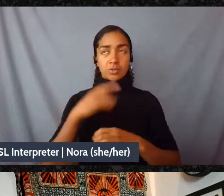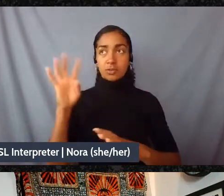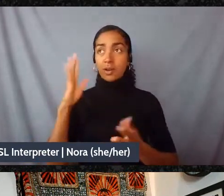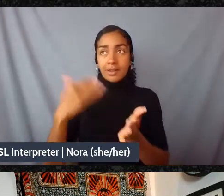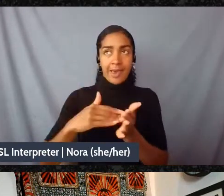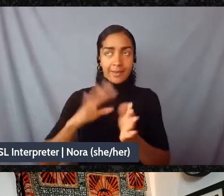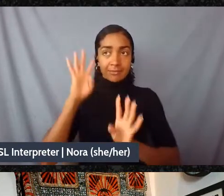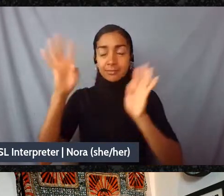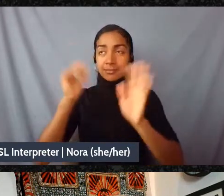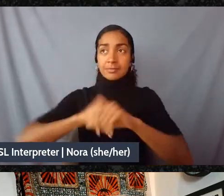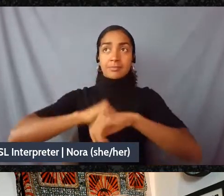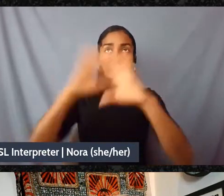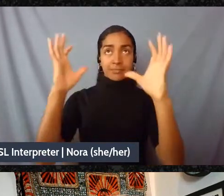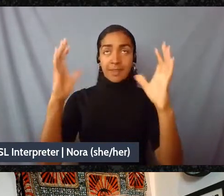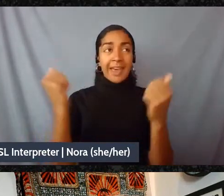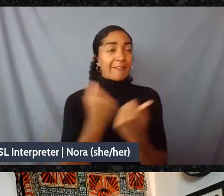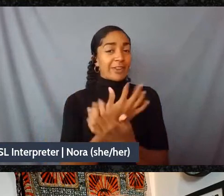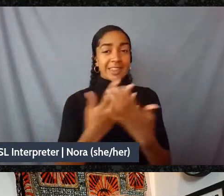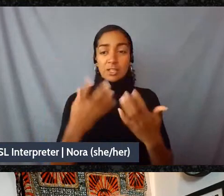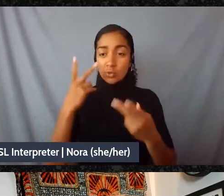our organizations, how are our movements.